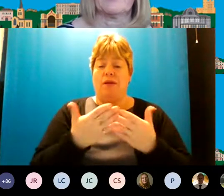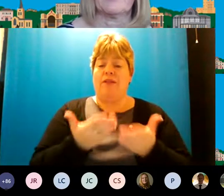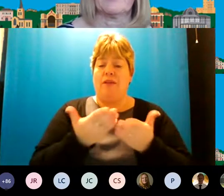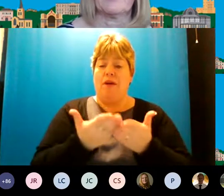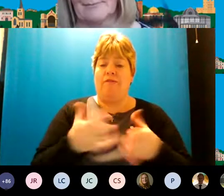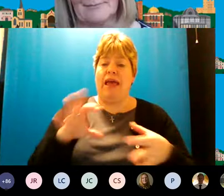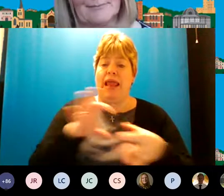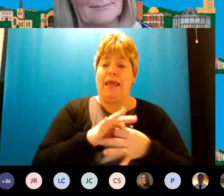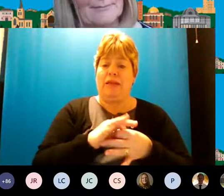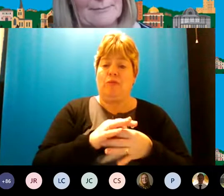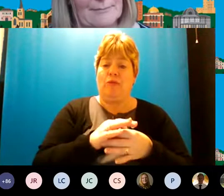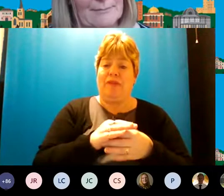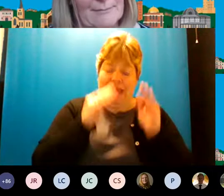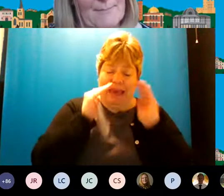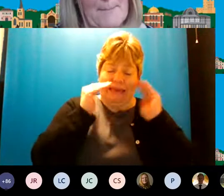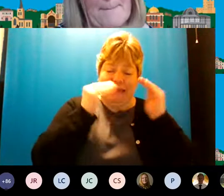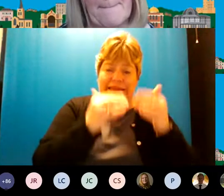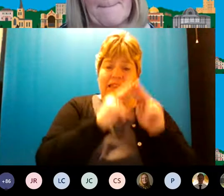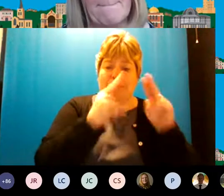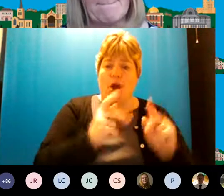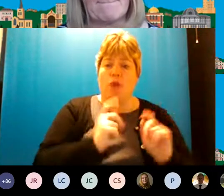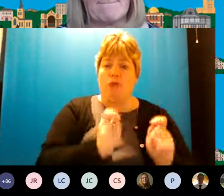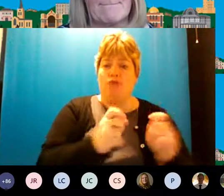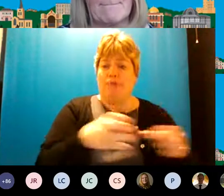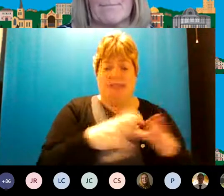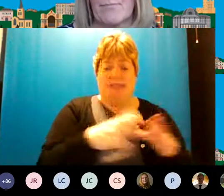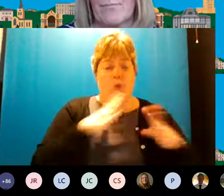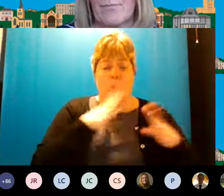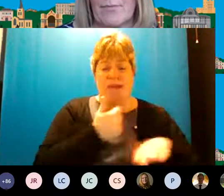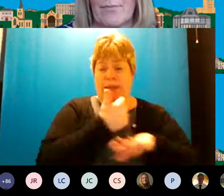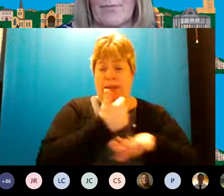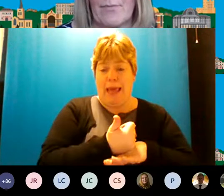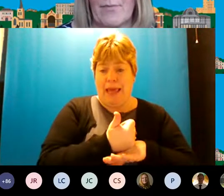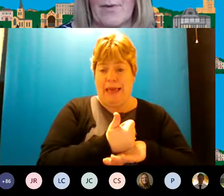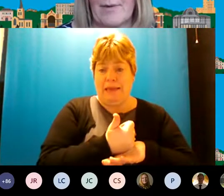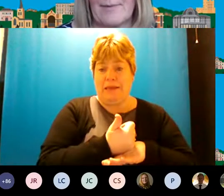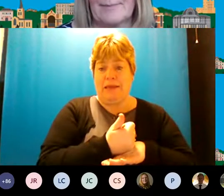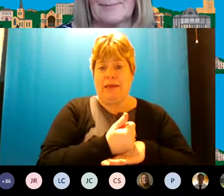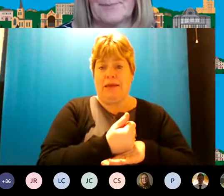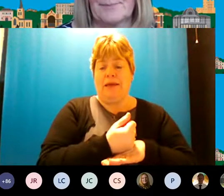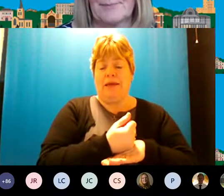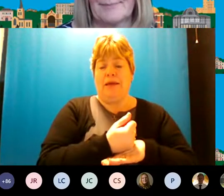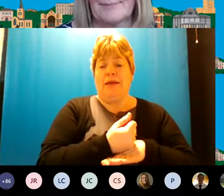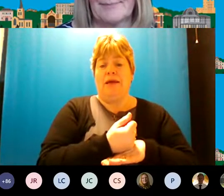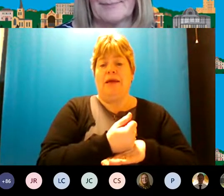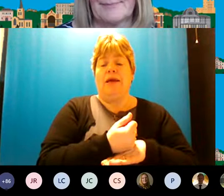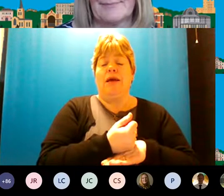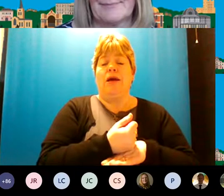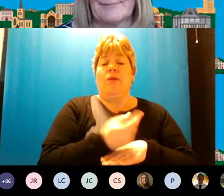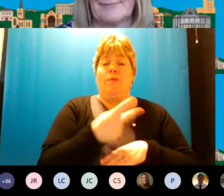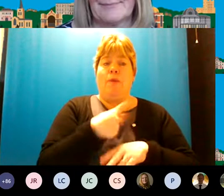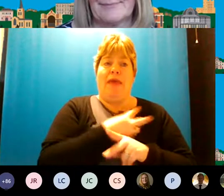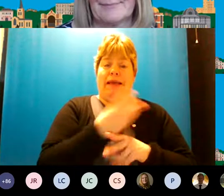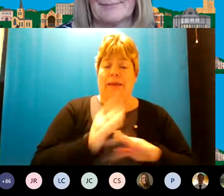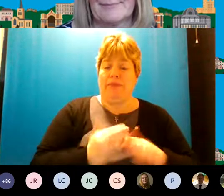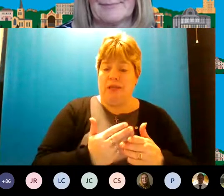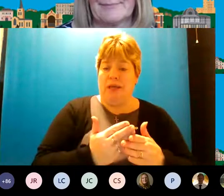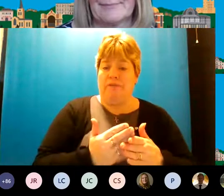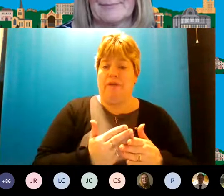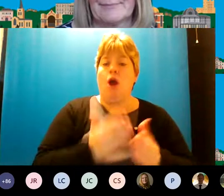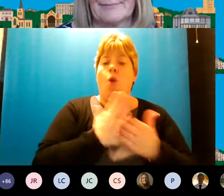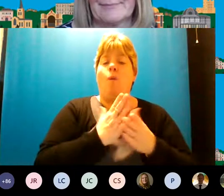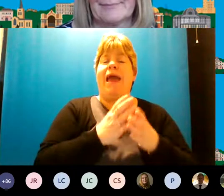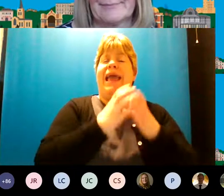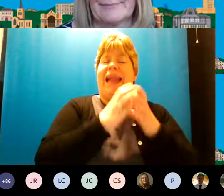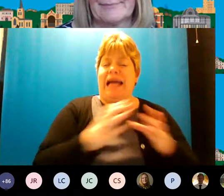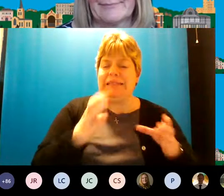intensive home treatments that team is already in place in with both our cams services i think what we're doing is we're enhancing it